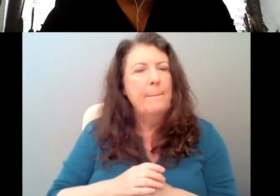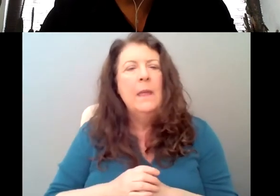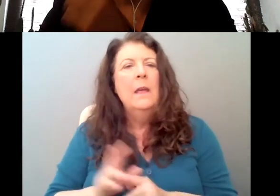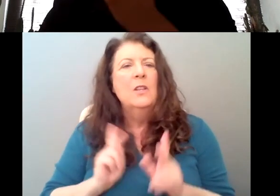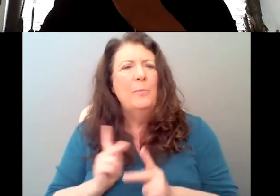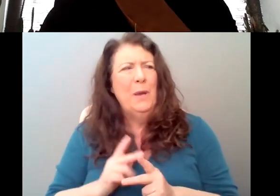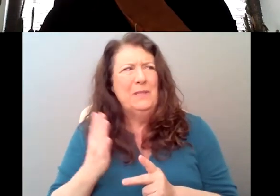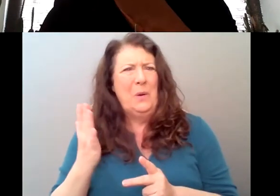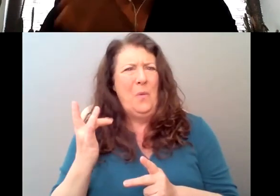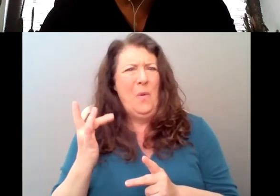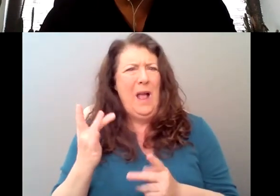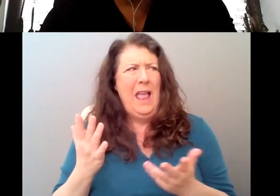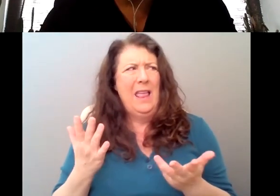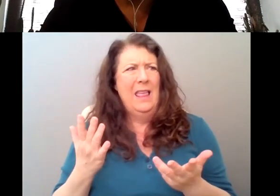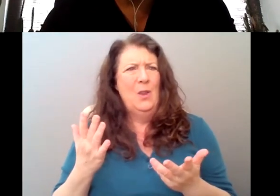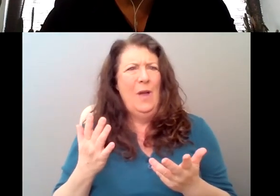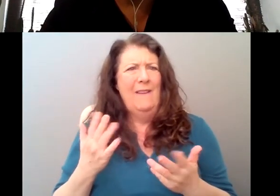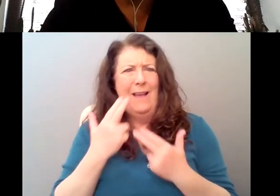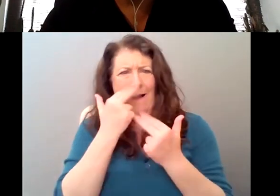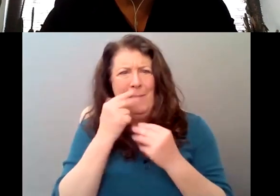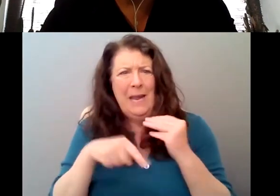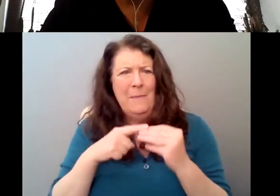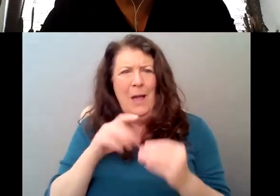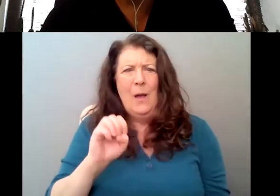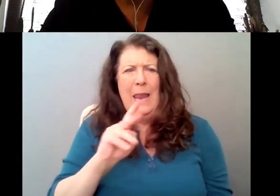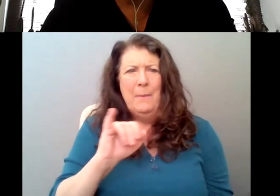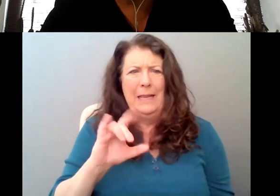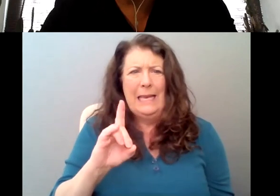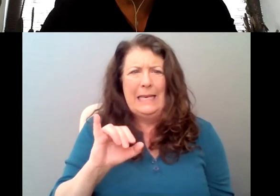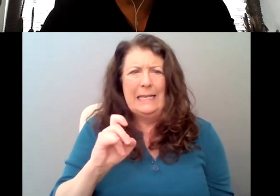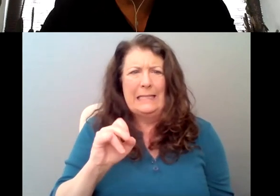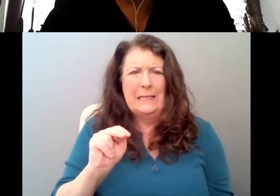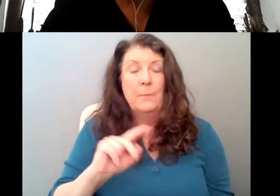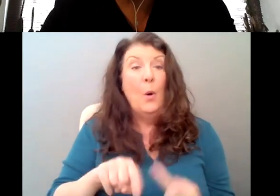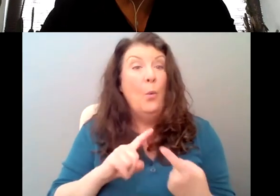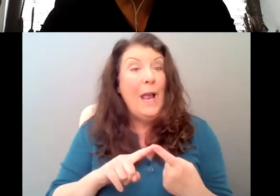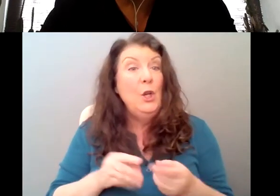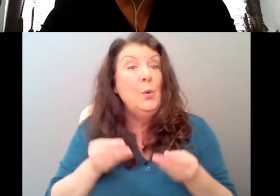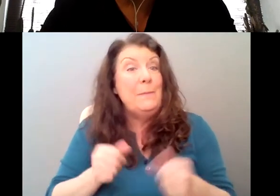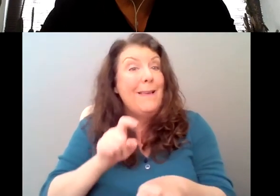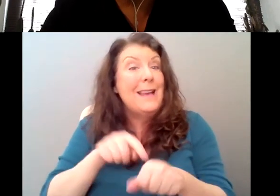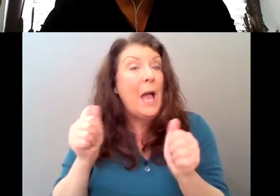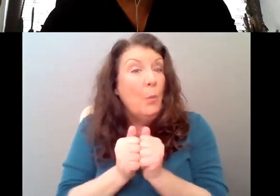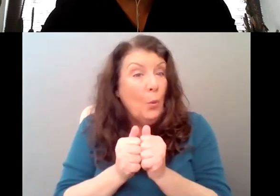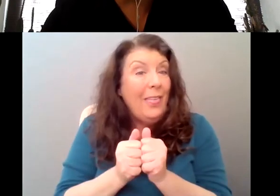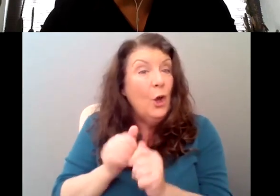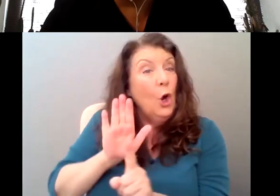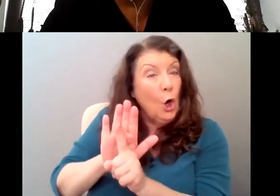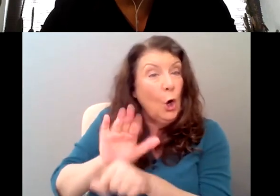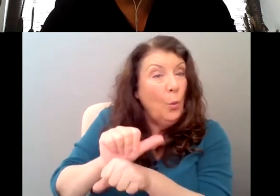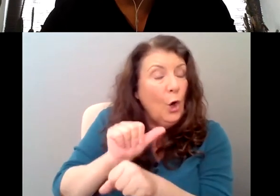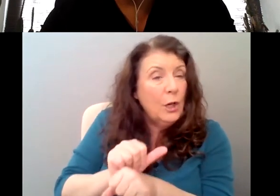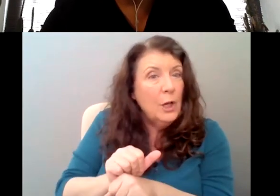there be a comedy about Emily Dickinson? But really when you spend time with her work, you see that she was absolutely hilarious. Like her